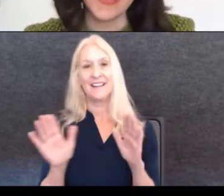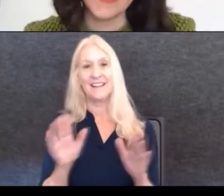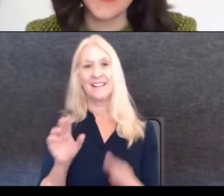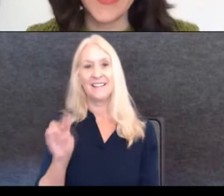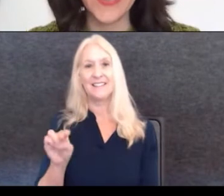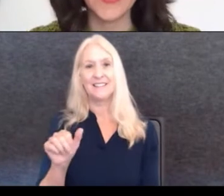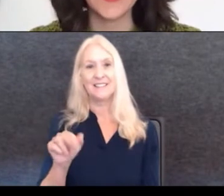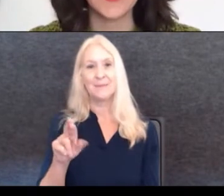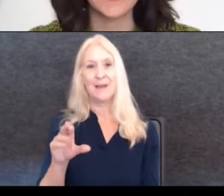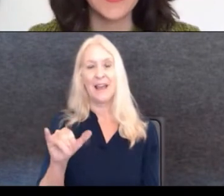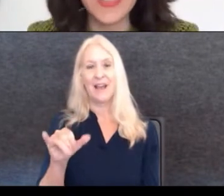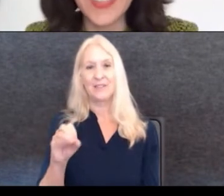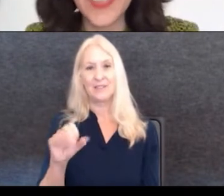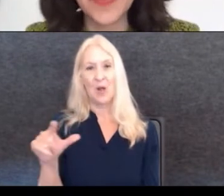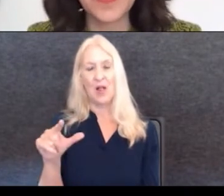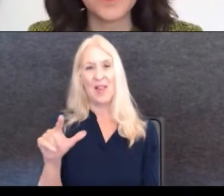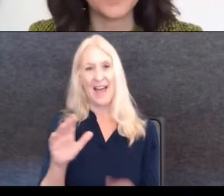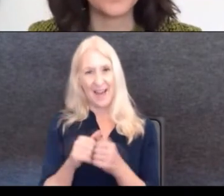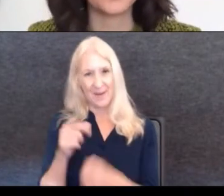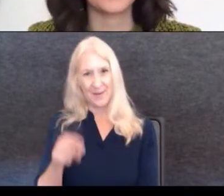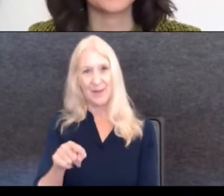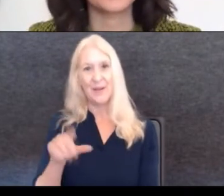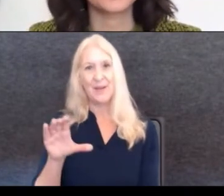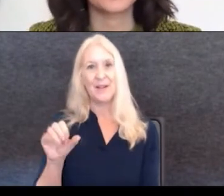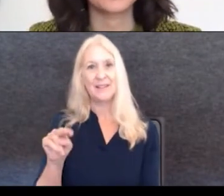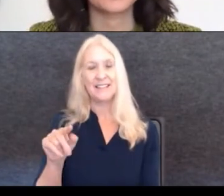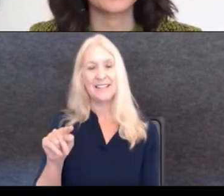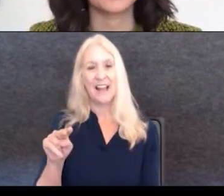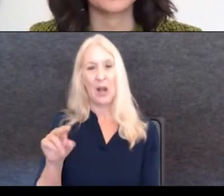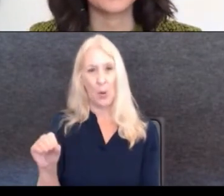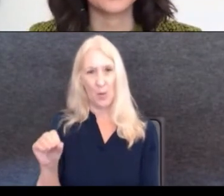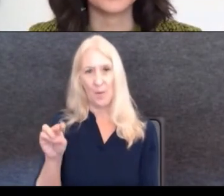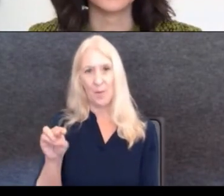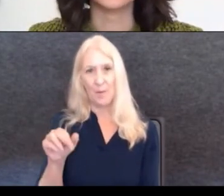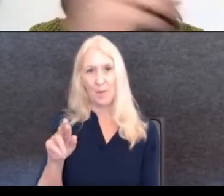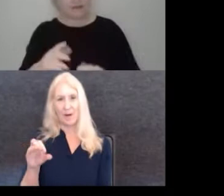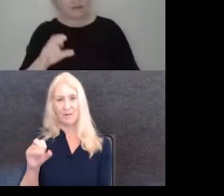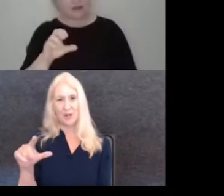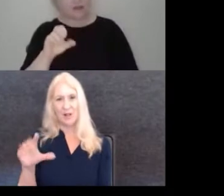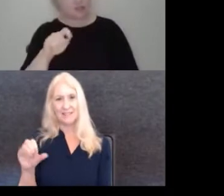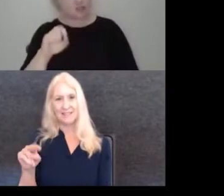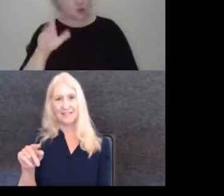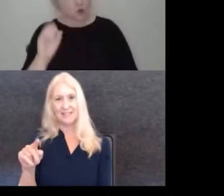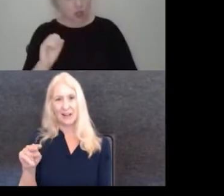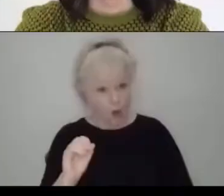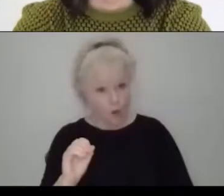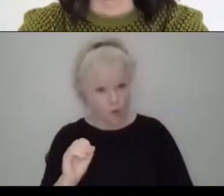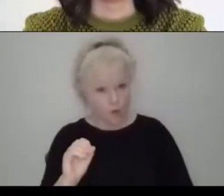How are you? Marisol Centeno, founder of Marisol Centeno, a studio in, um,